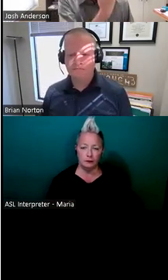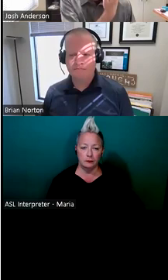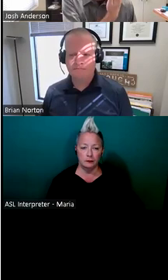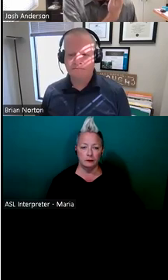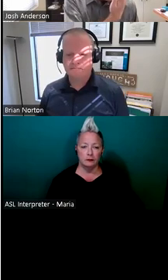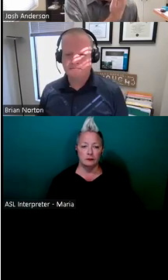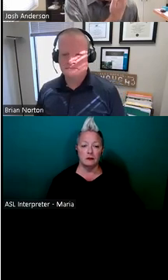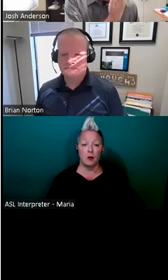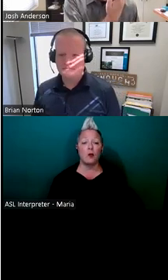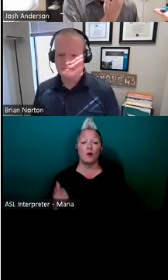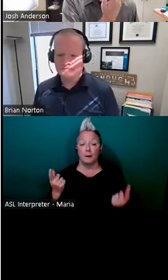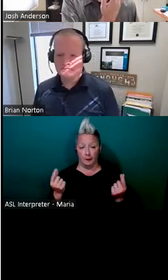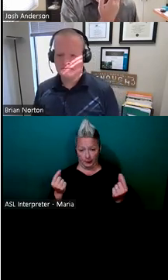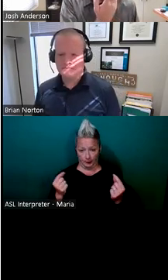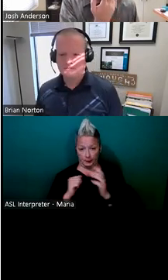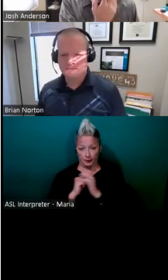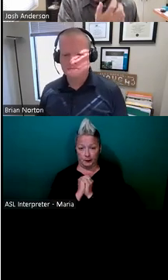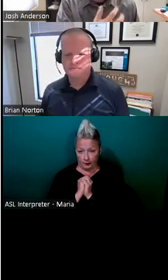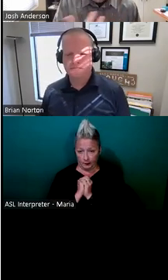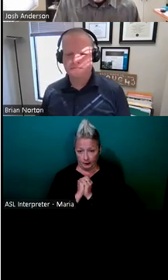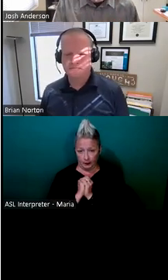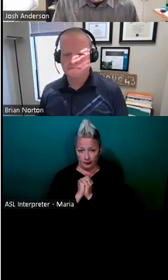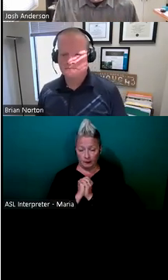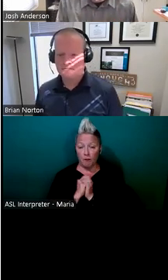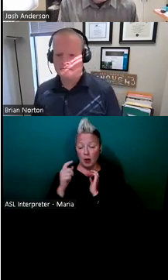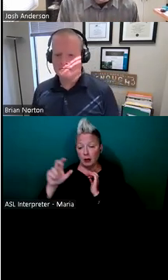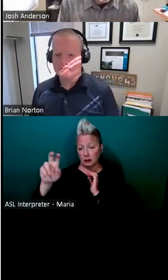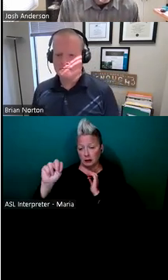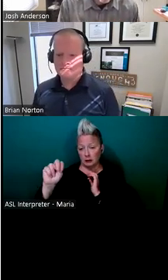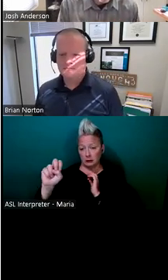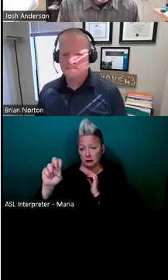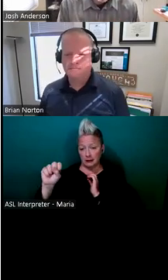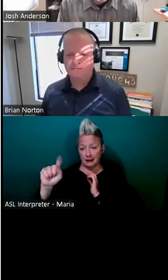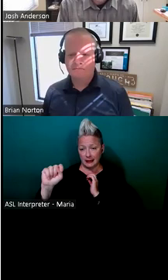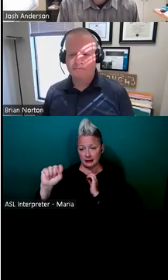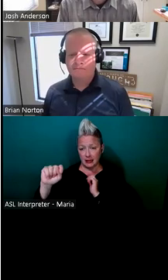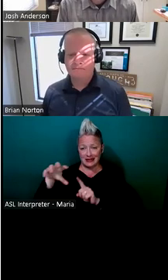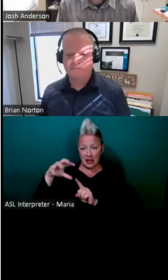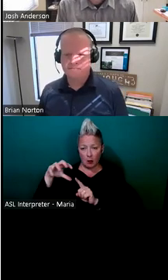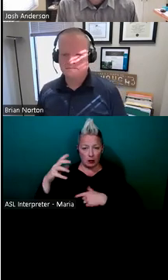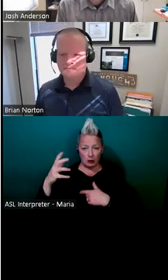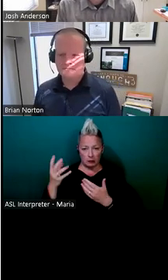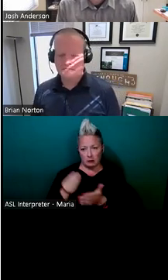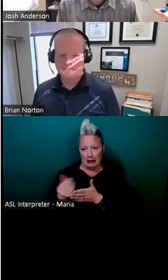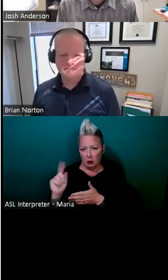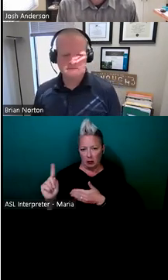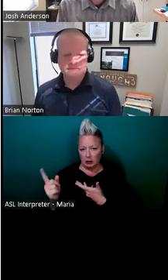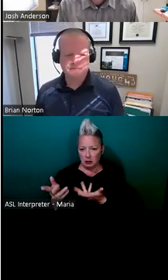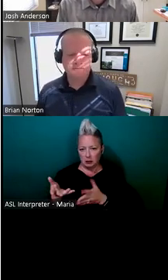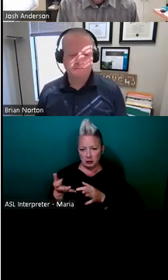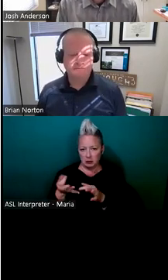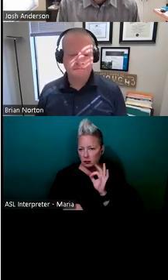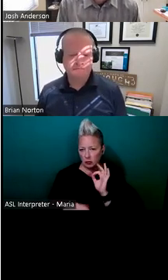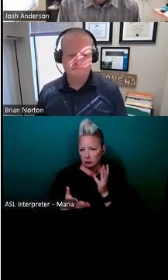for this. Uh, one was just a nest camera and this was, uh, you can get these pretty much anywhere. They're just a regular consumer